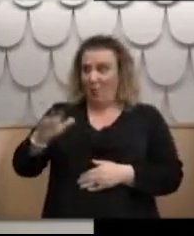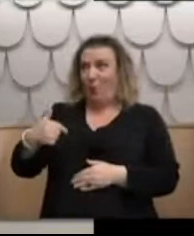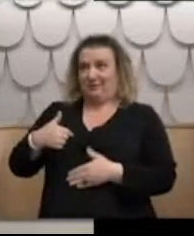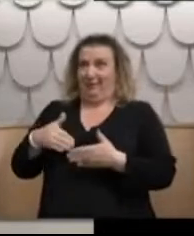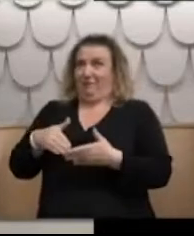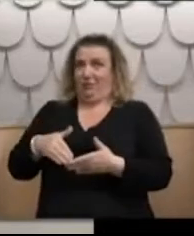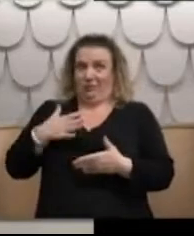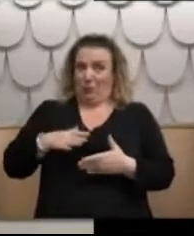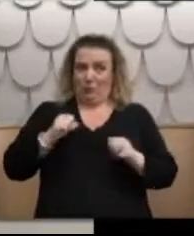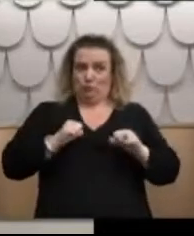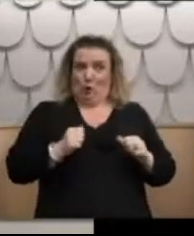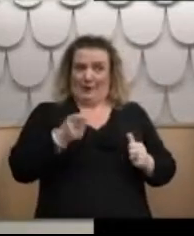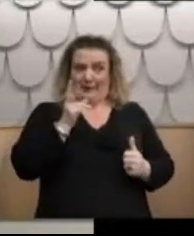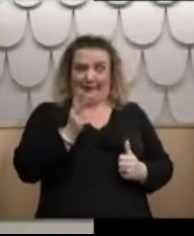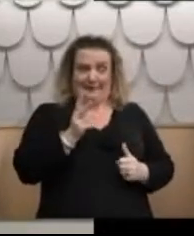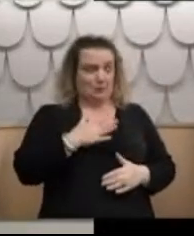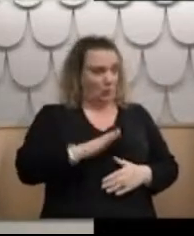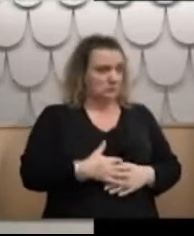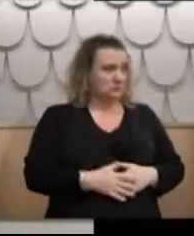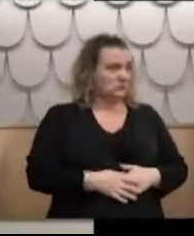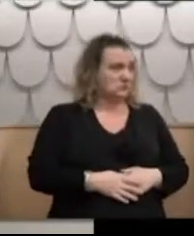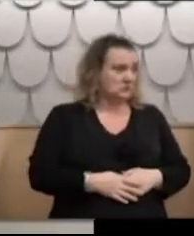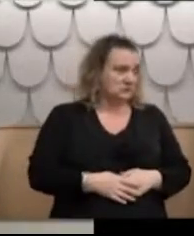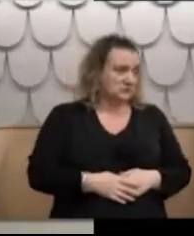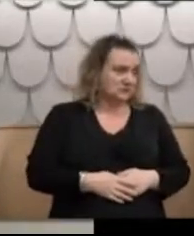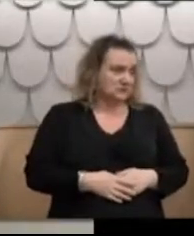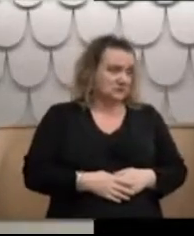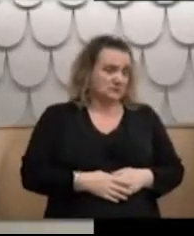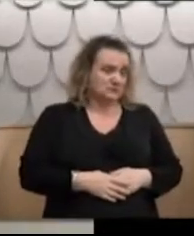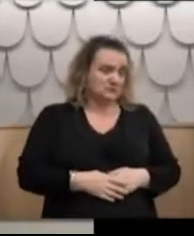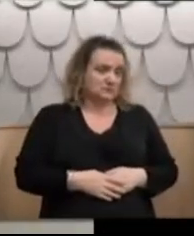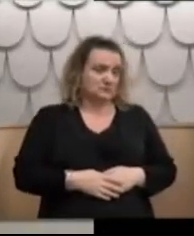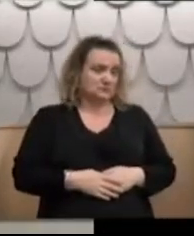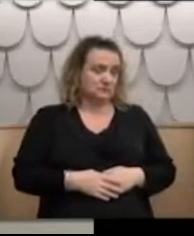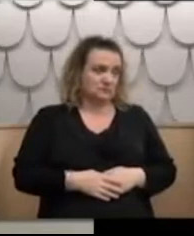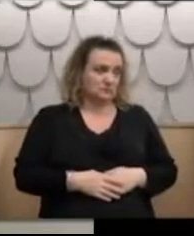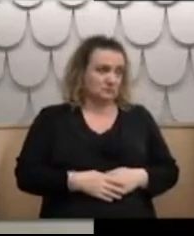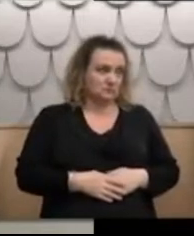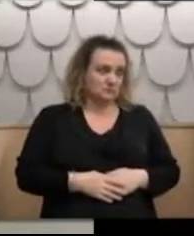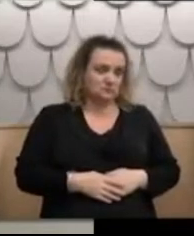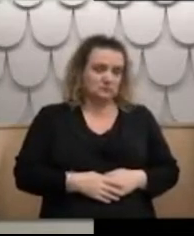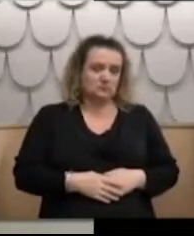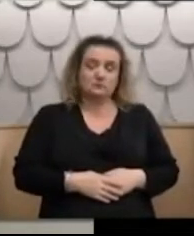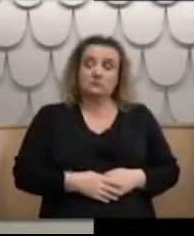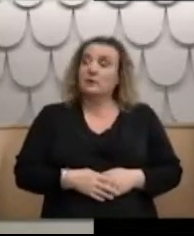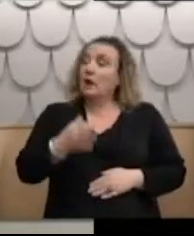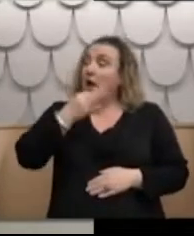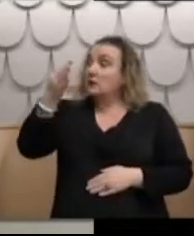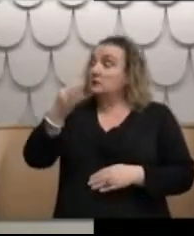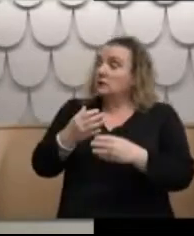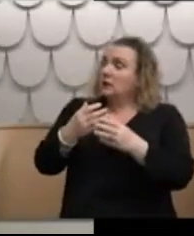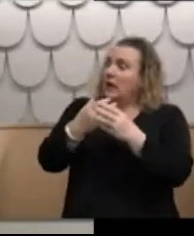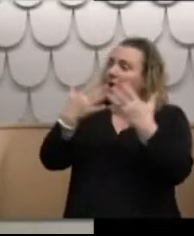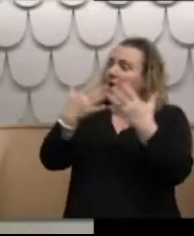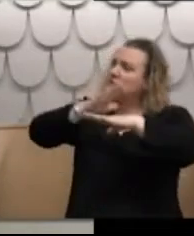shocked again. Can I just pause you there, Fred? Do you remember how many times you would have